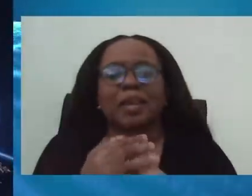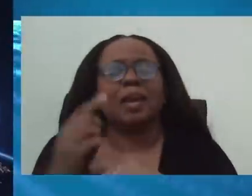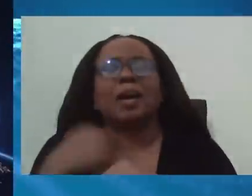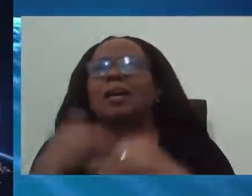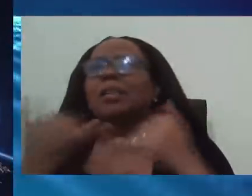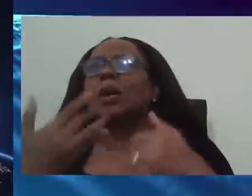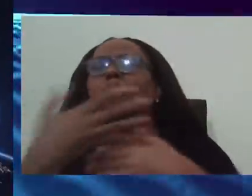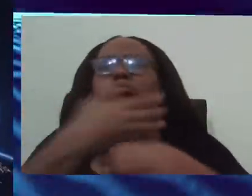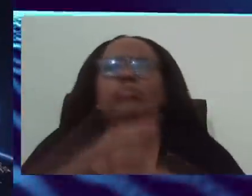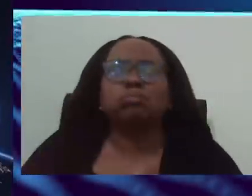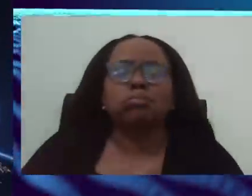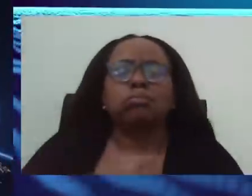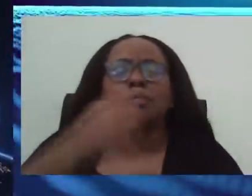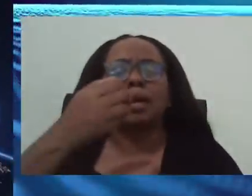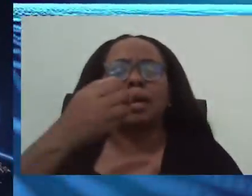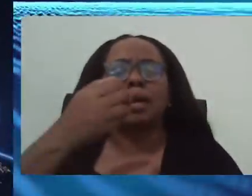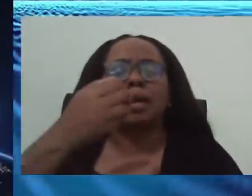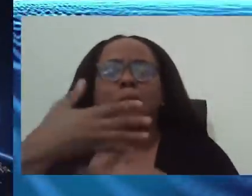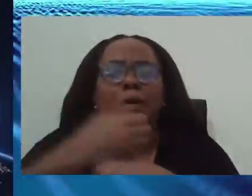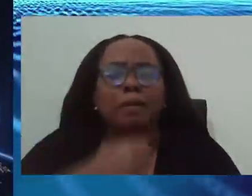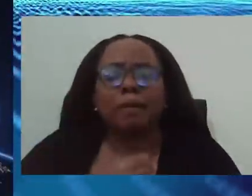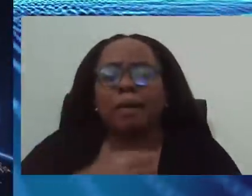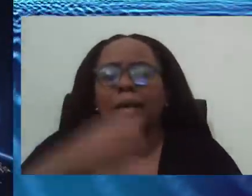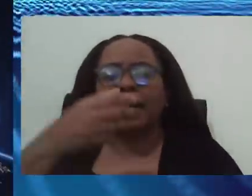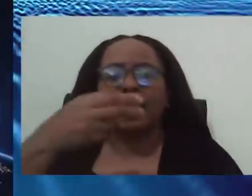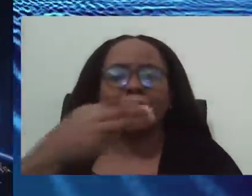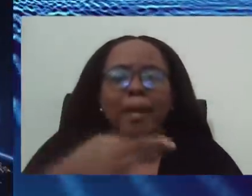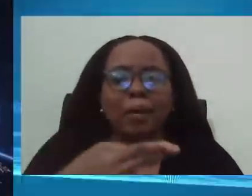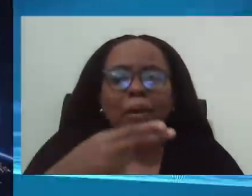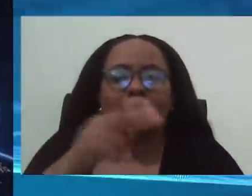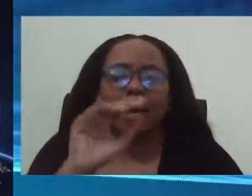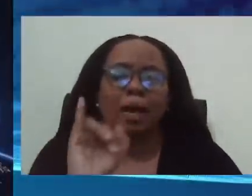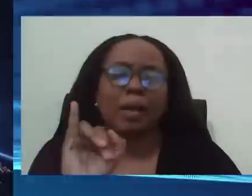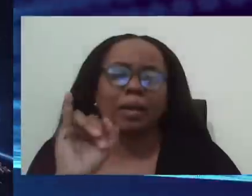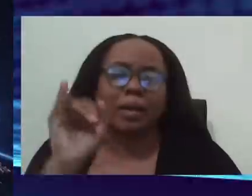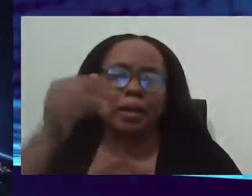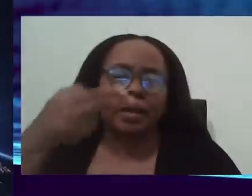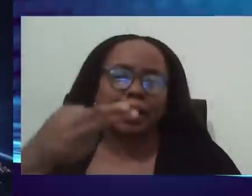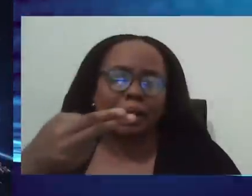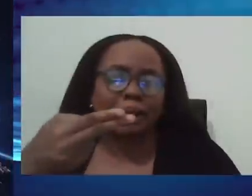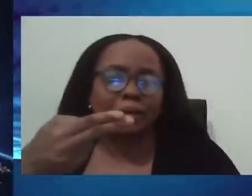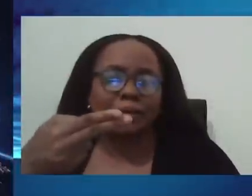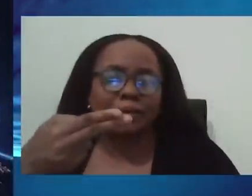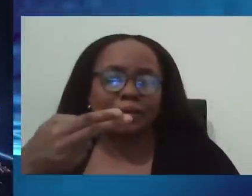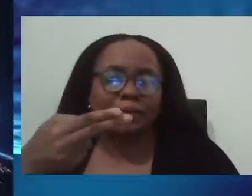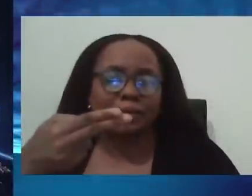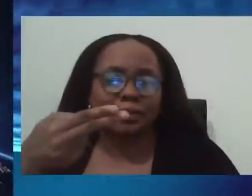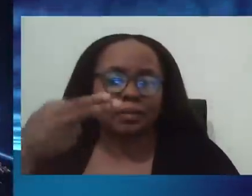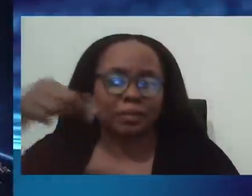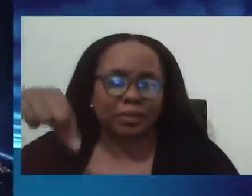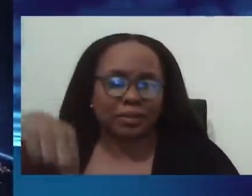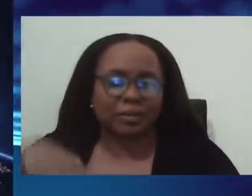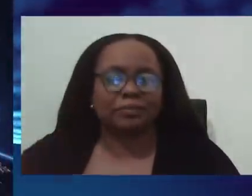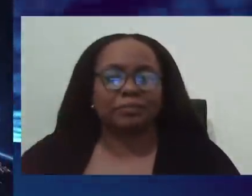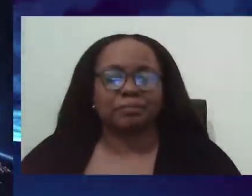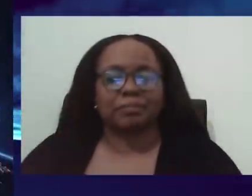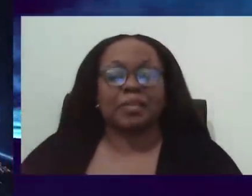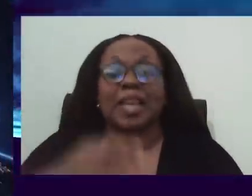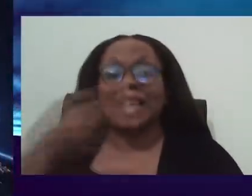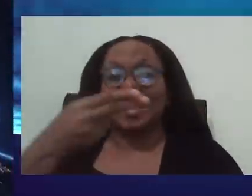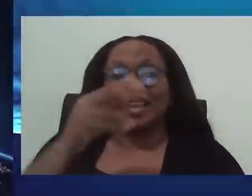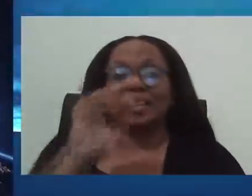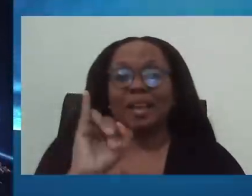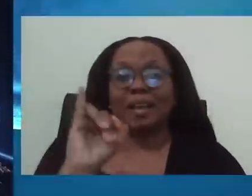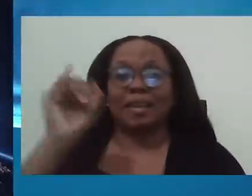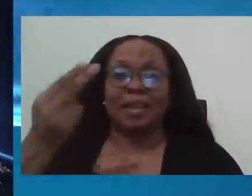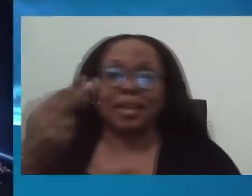so, so comfortable with just using abbreviations to just get through things quickly. home isolation, home quarantine. Um, so